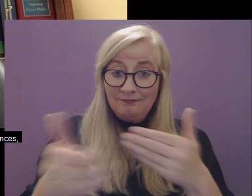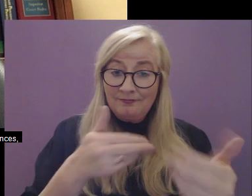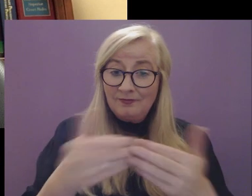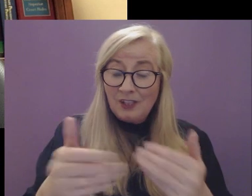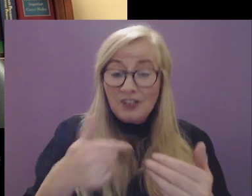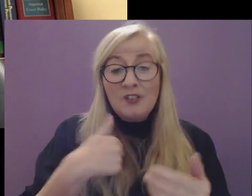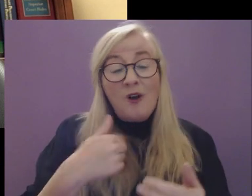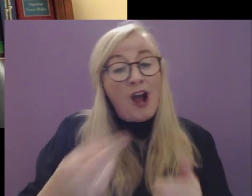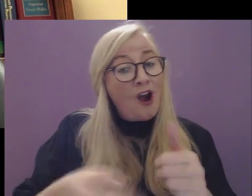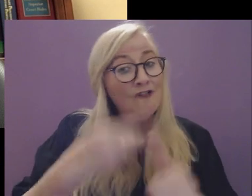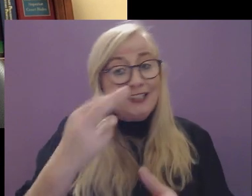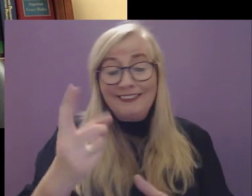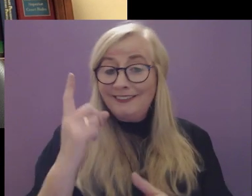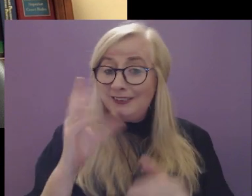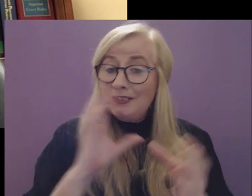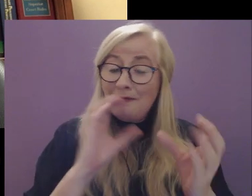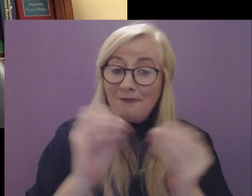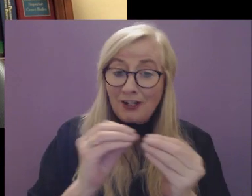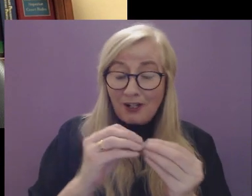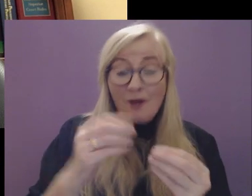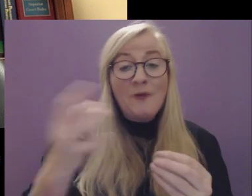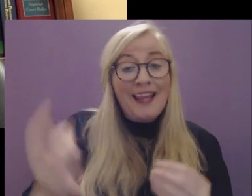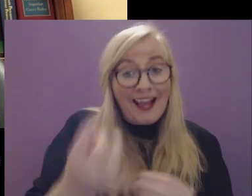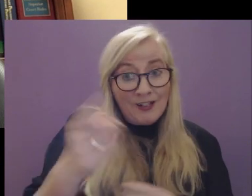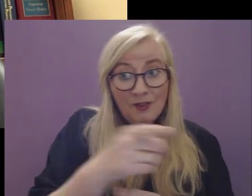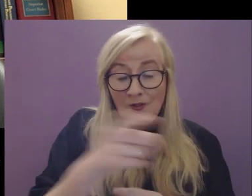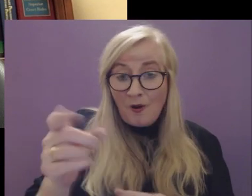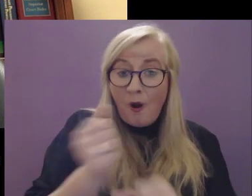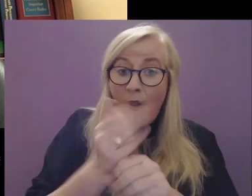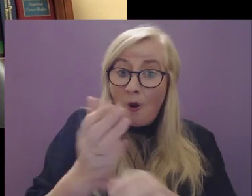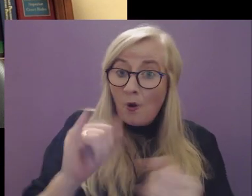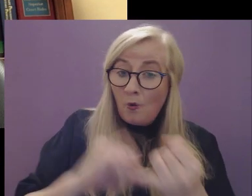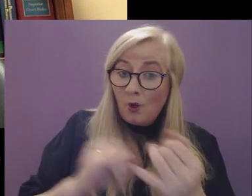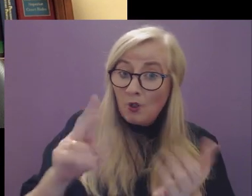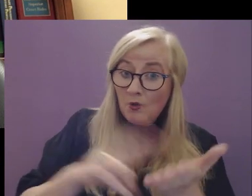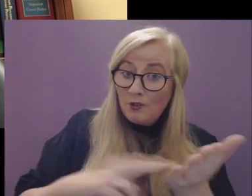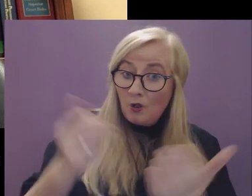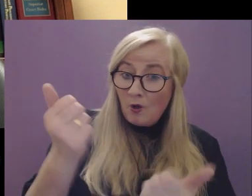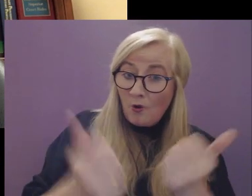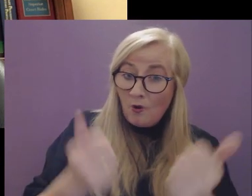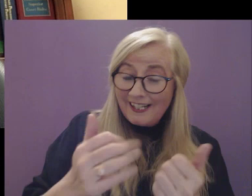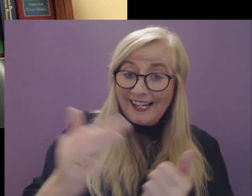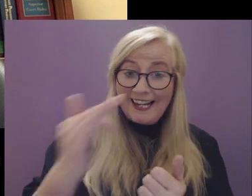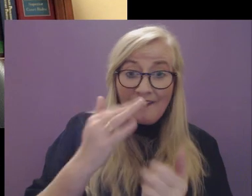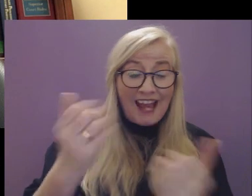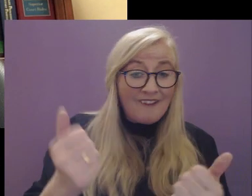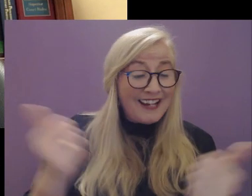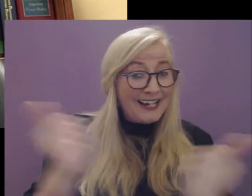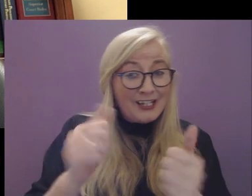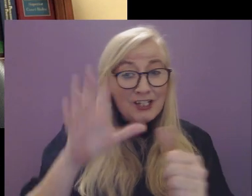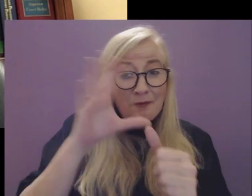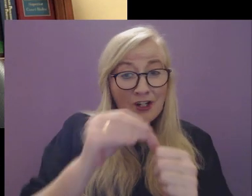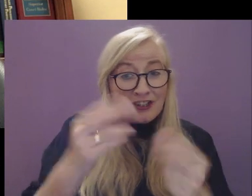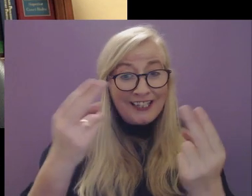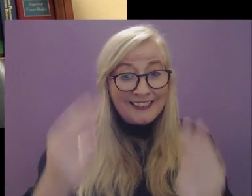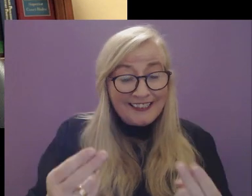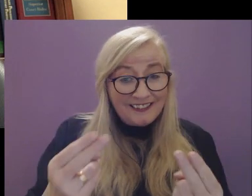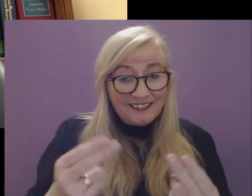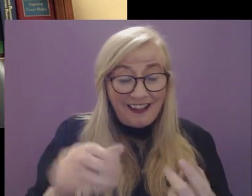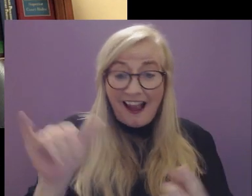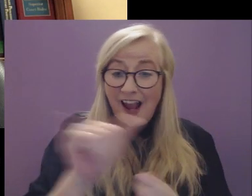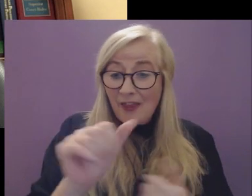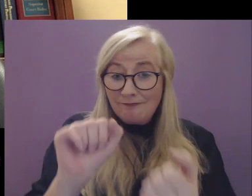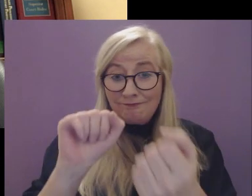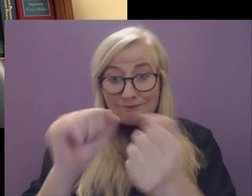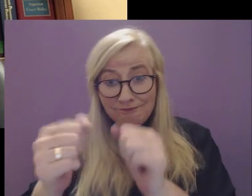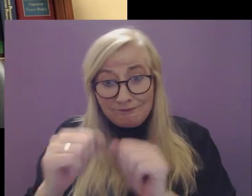As I have already said, we invite and urge all court users who may have any special needs or requirements, either in